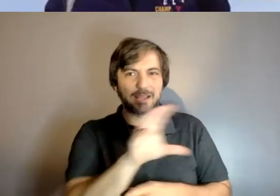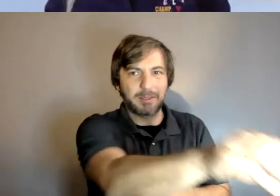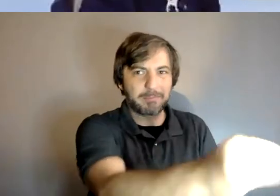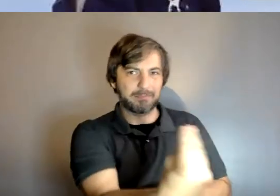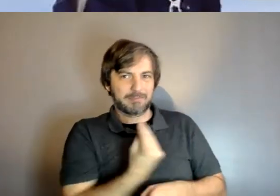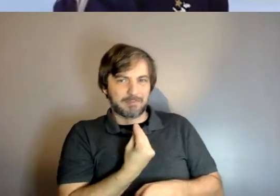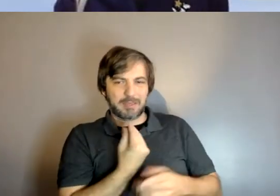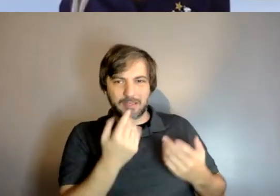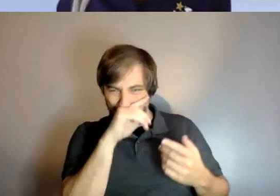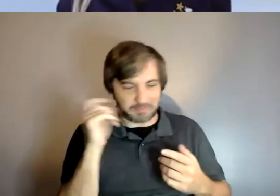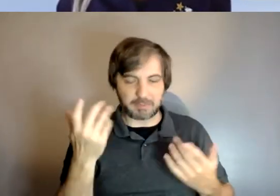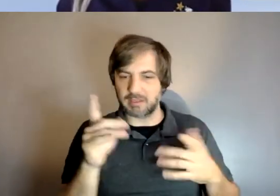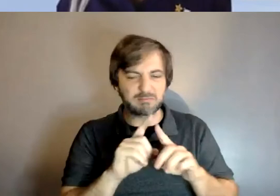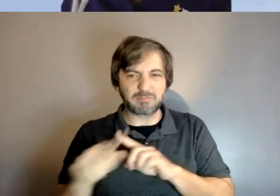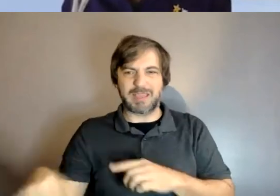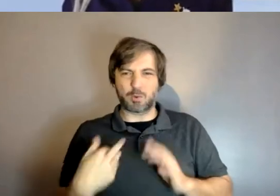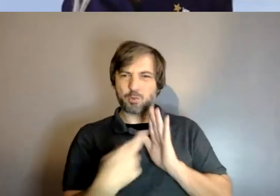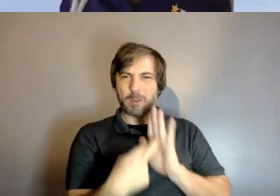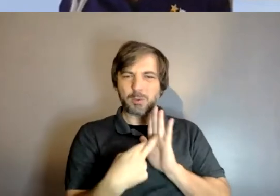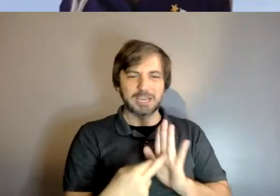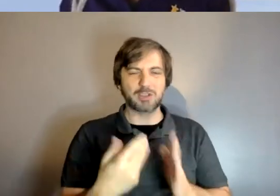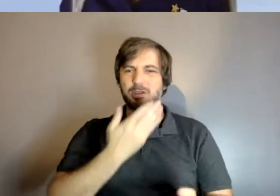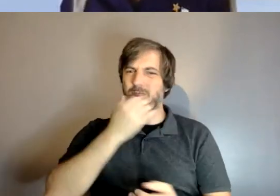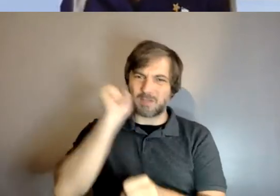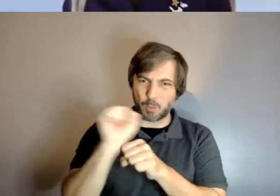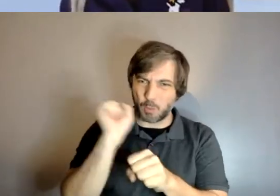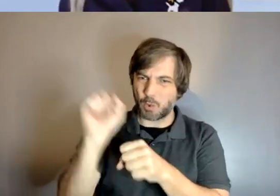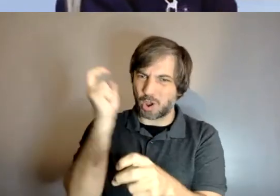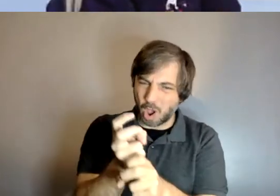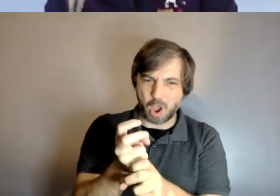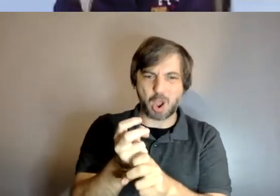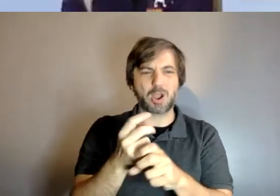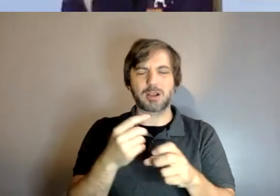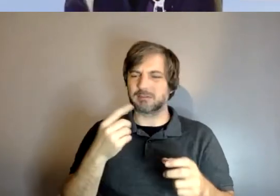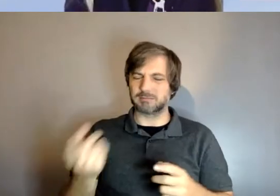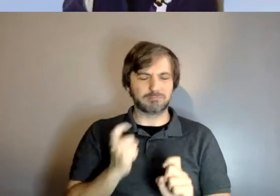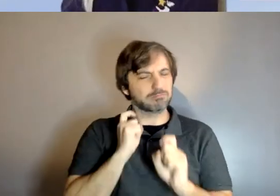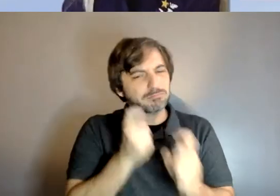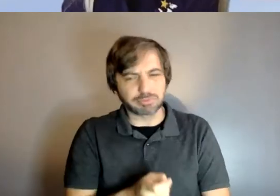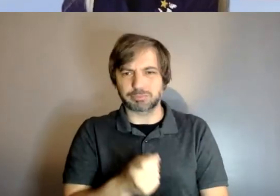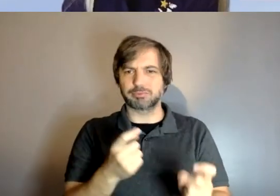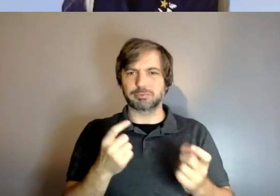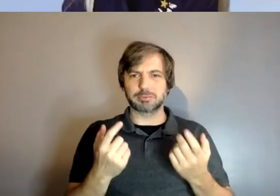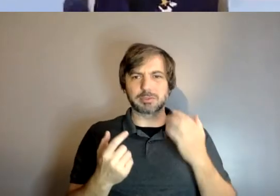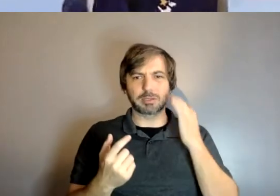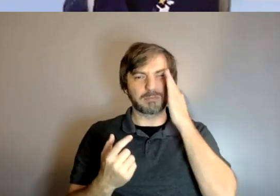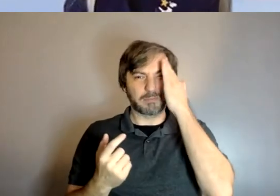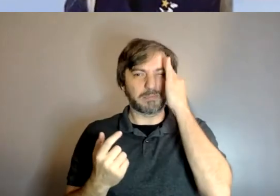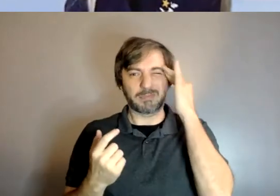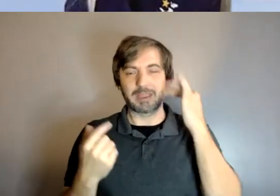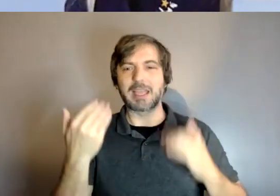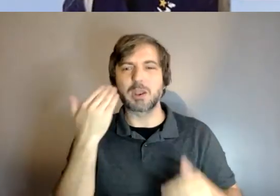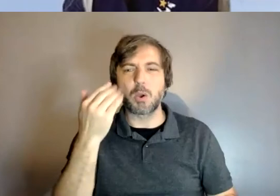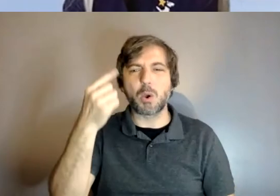reputation of really just hard working always always want to work very dedicated i know they use a good amount of golden lab